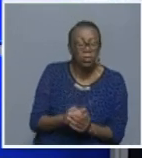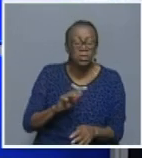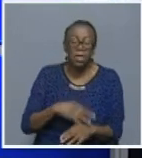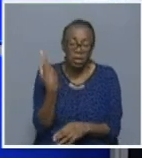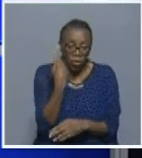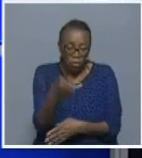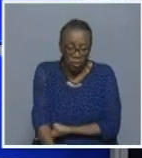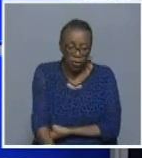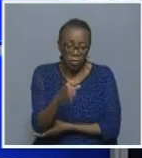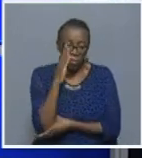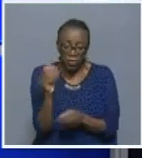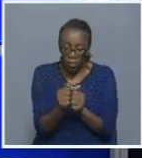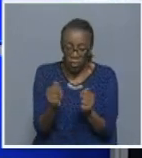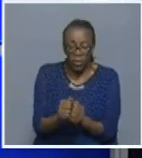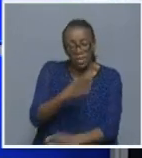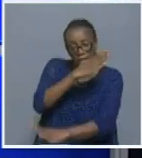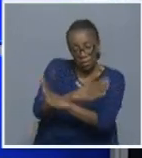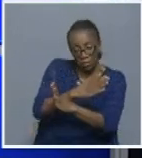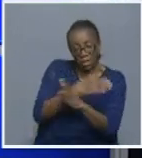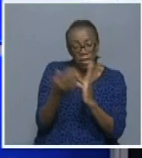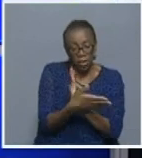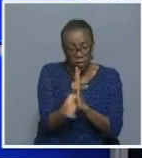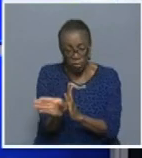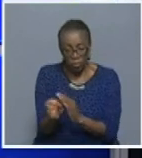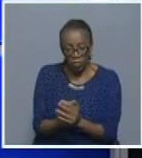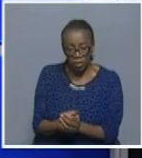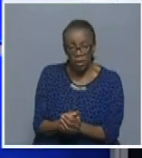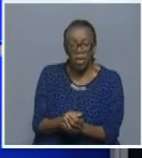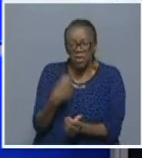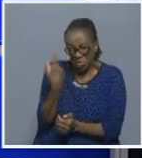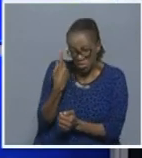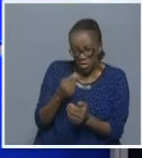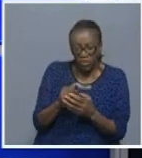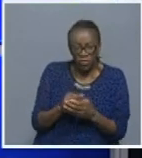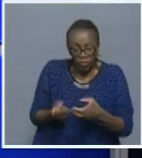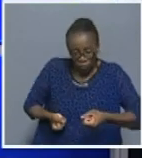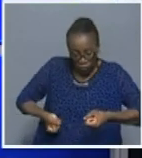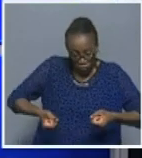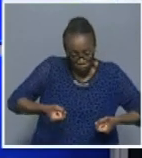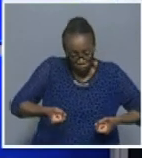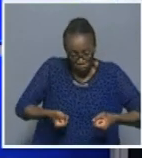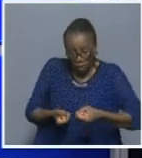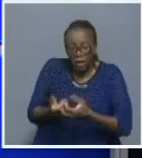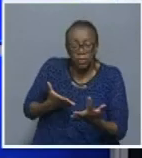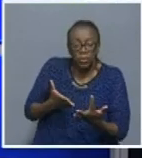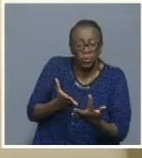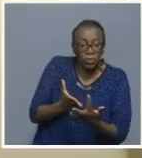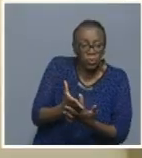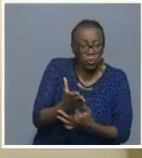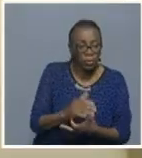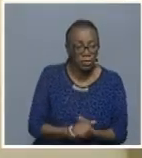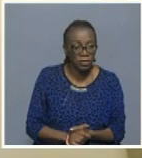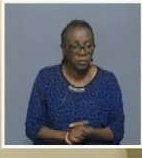But so far we did not get people who apply to come legally into Namibia for